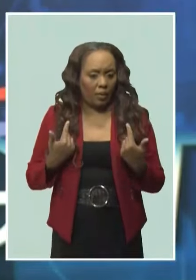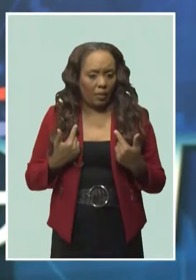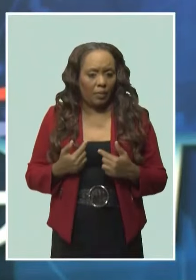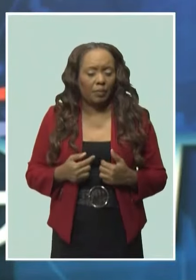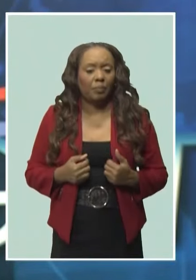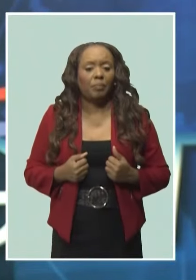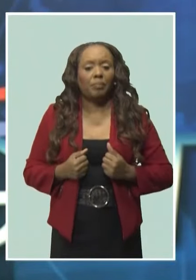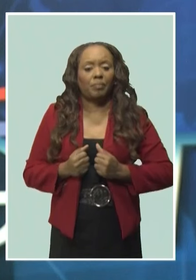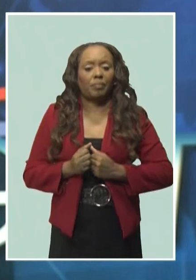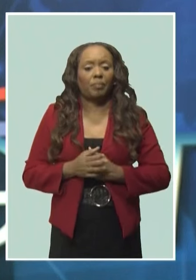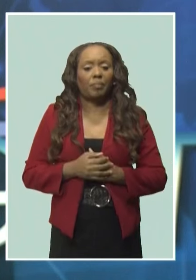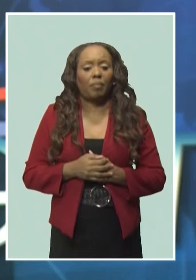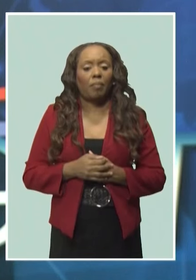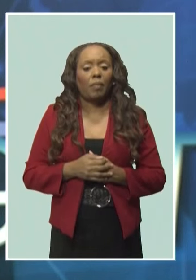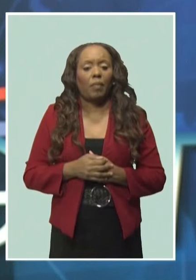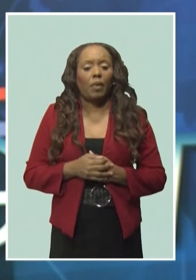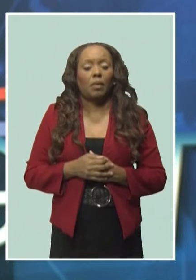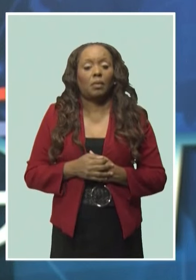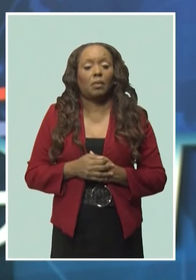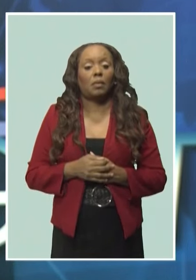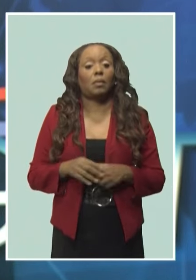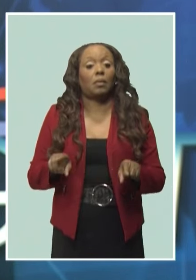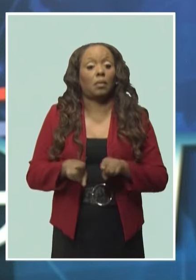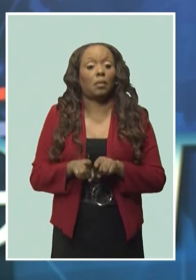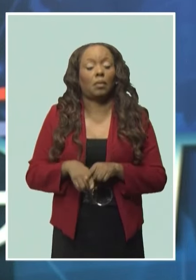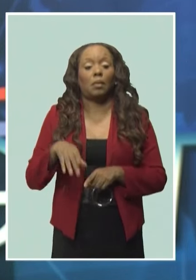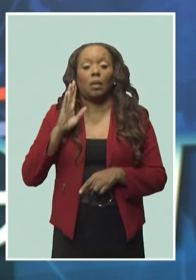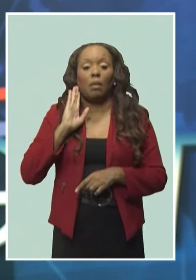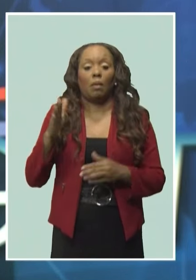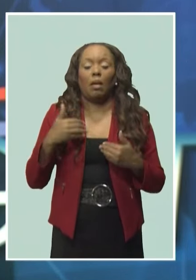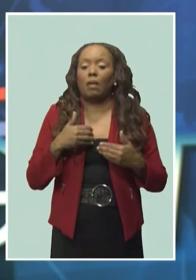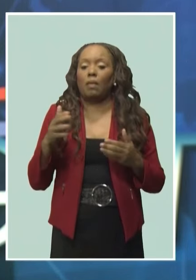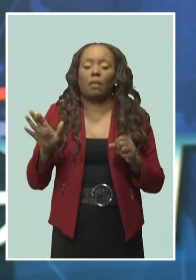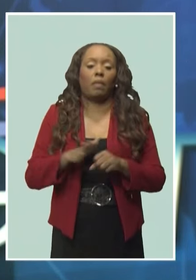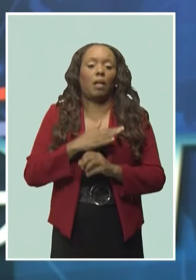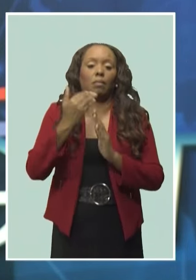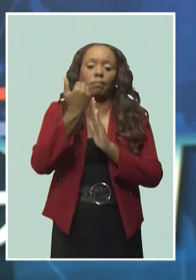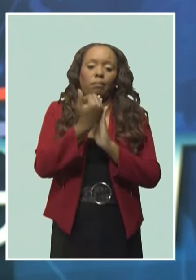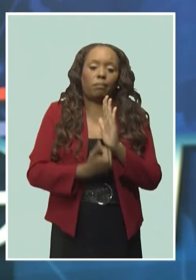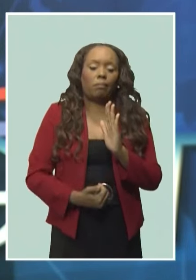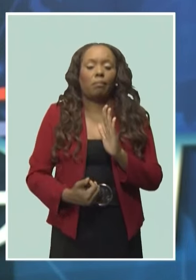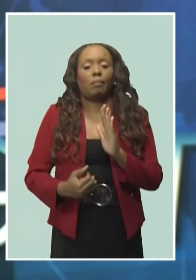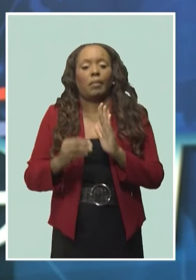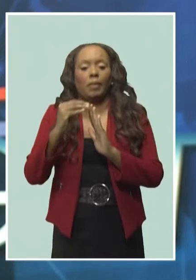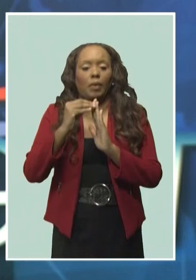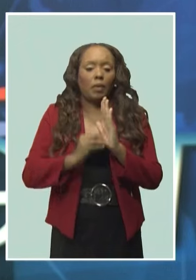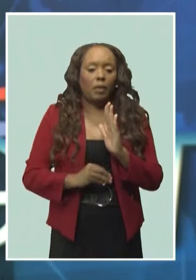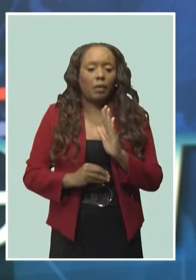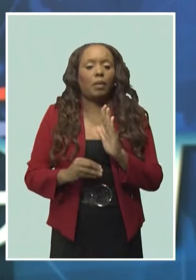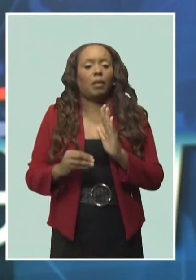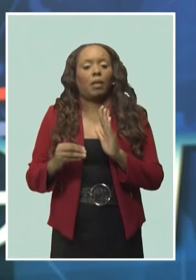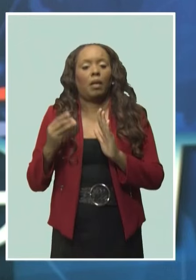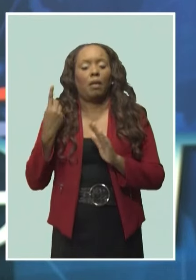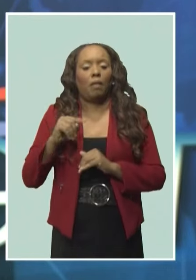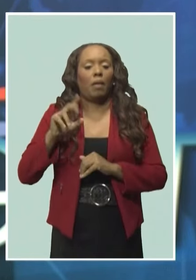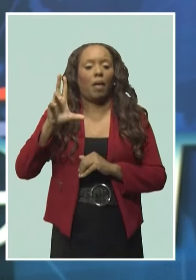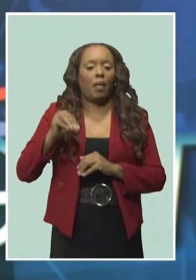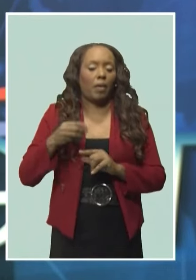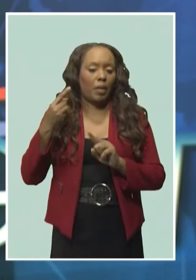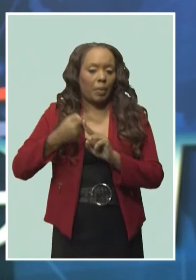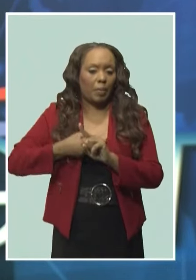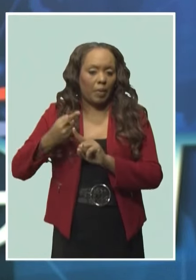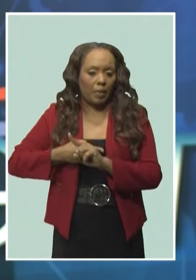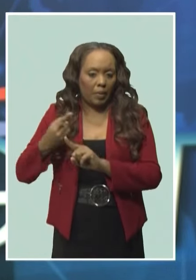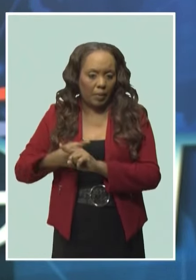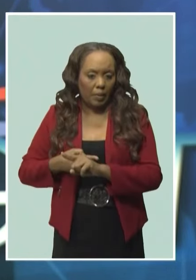The Ministry of Health and Wellness plans to fully update its records over a 30-month period. That submission came from Minister of